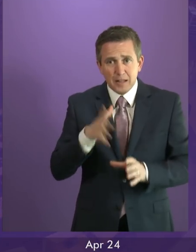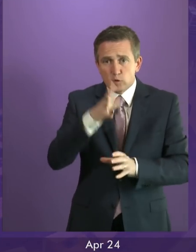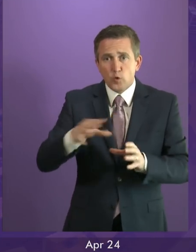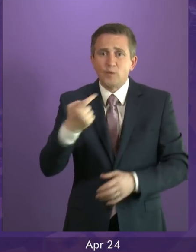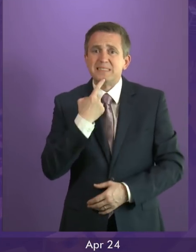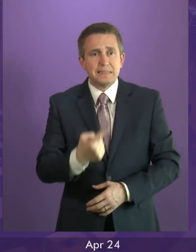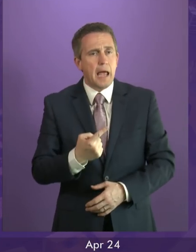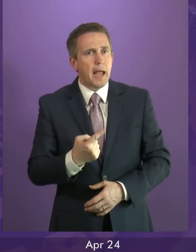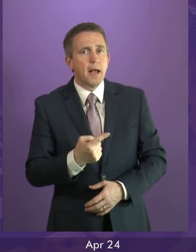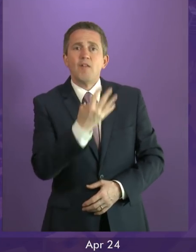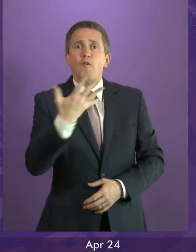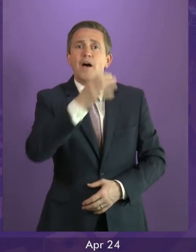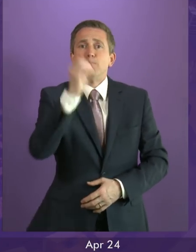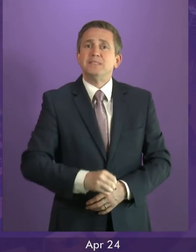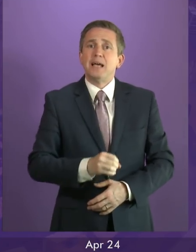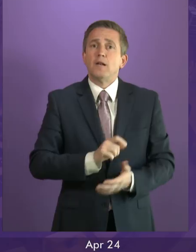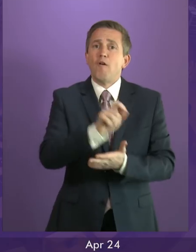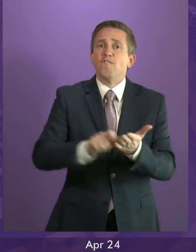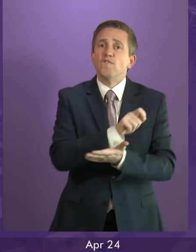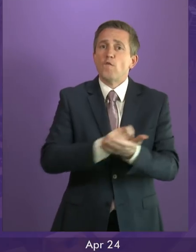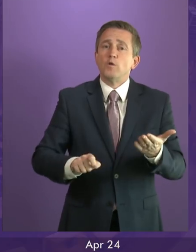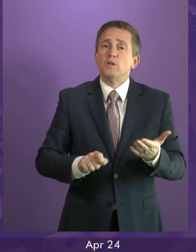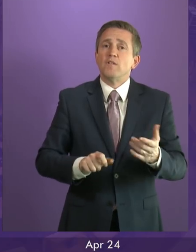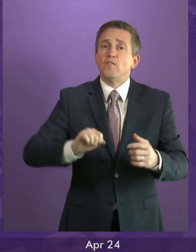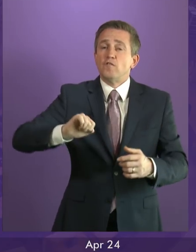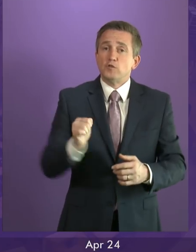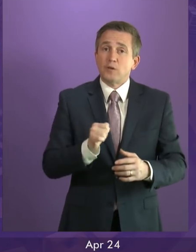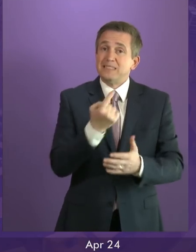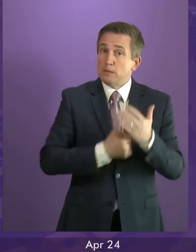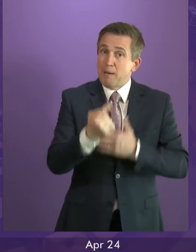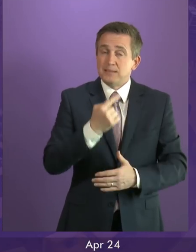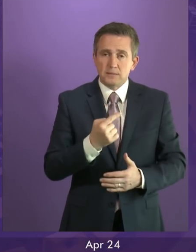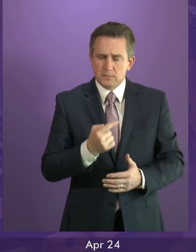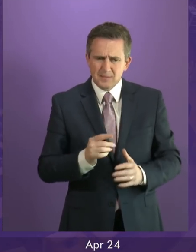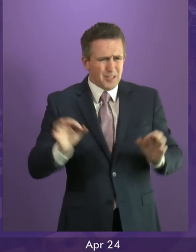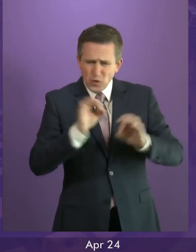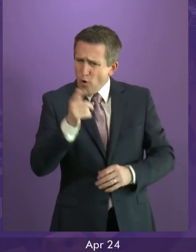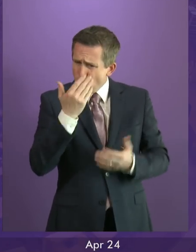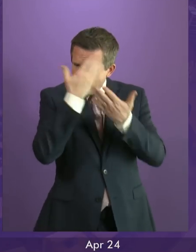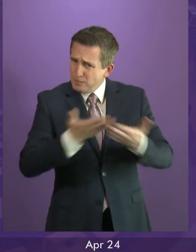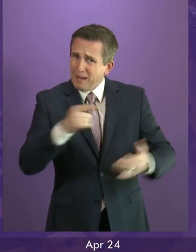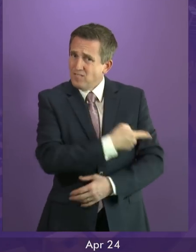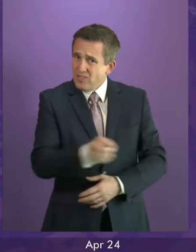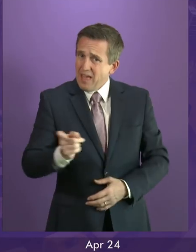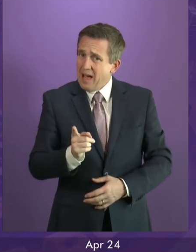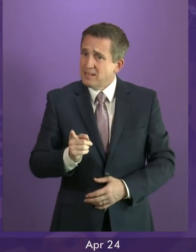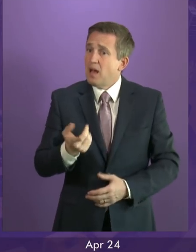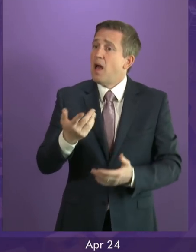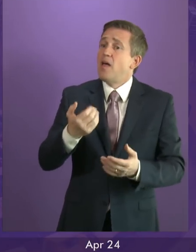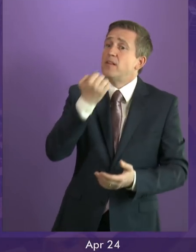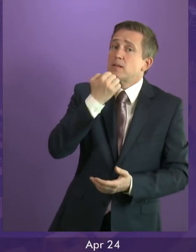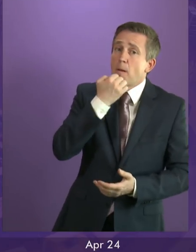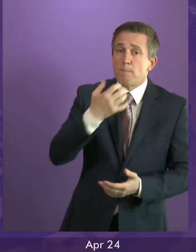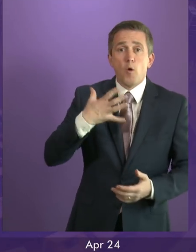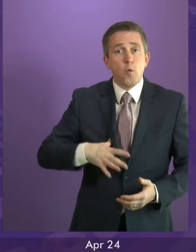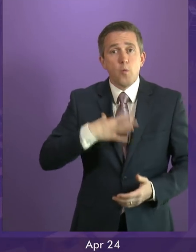understand and respect the 45% who voted for Scottish independence. The growing numbers of people in light of Brexit who want Scotland to